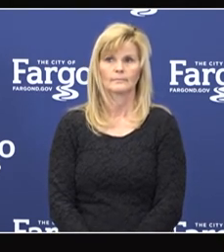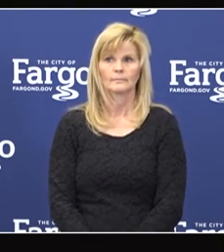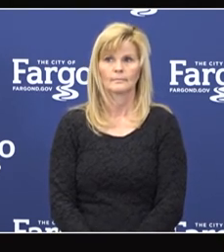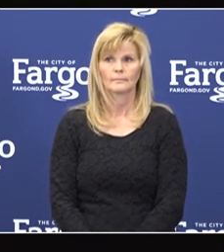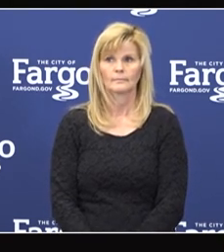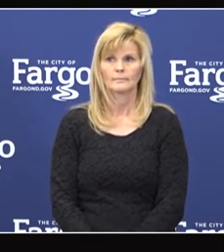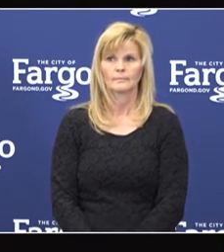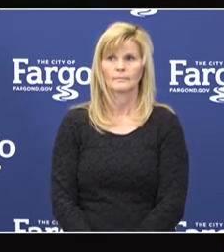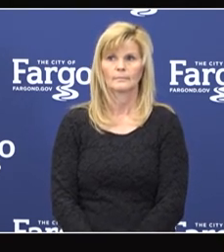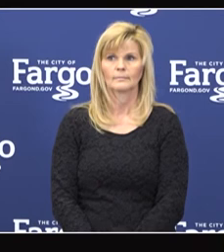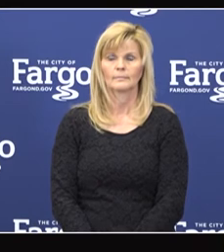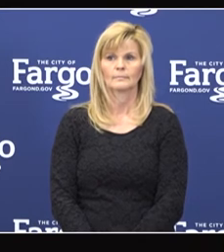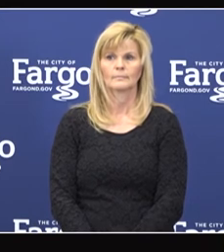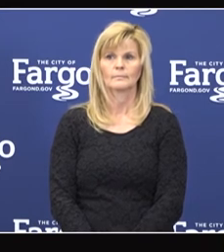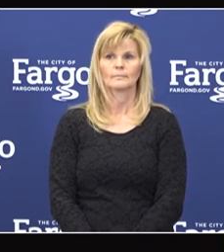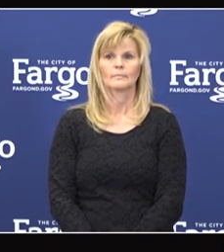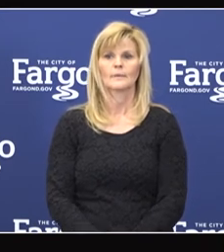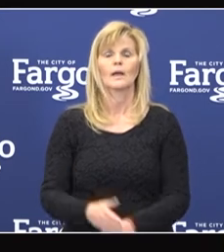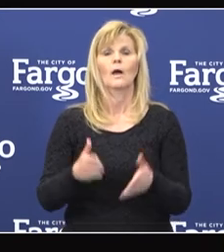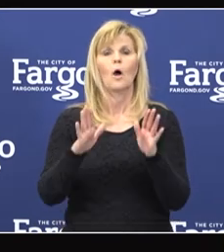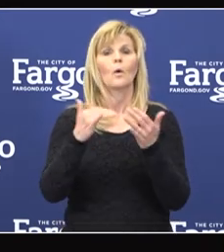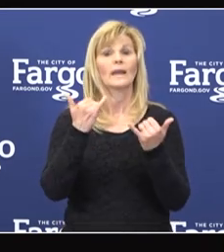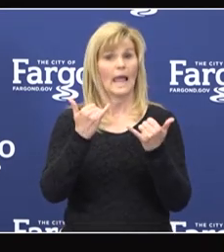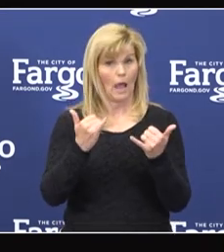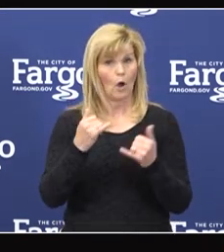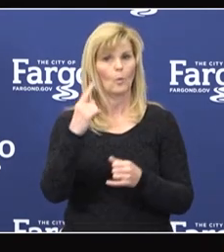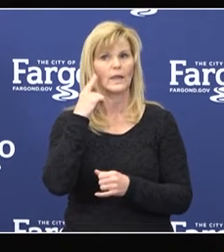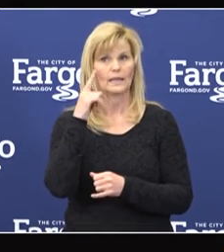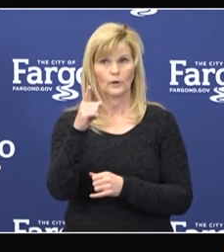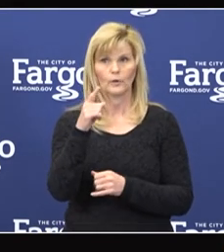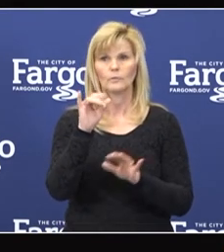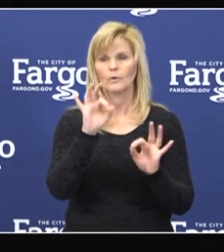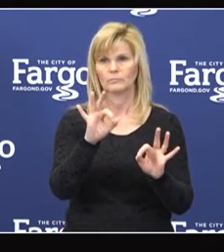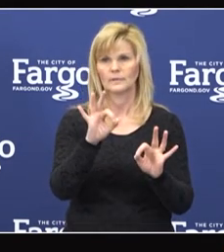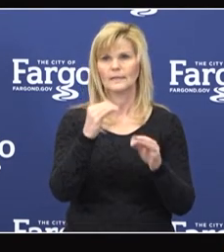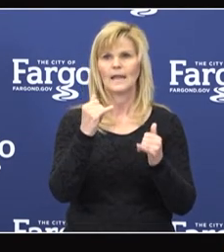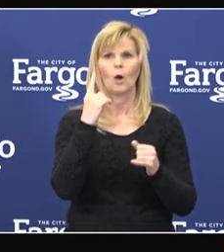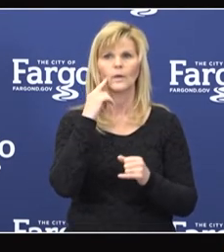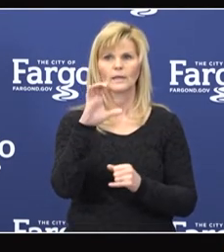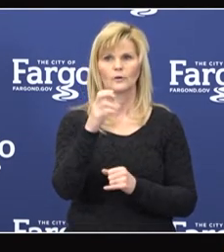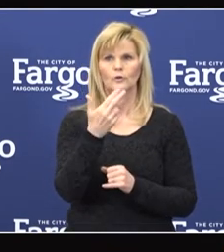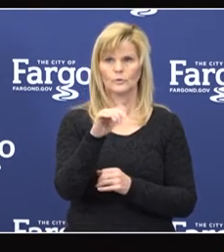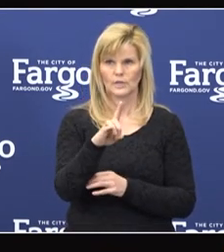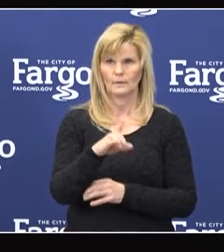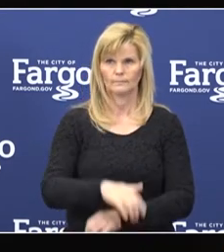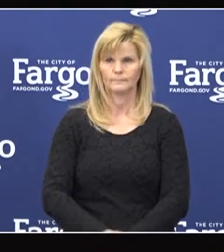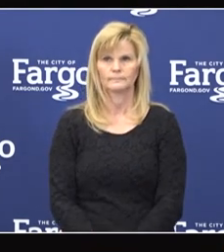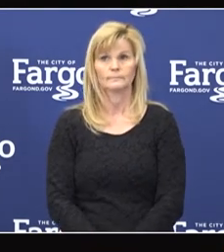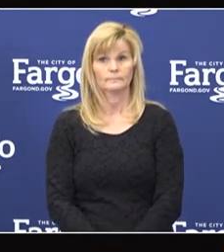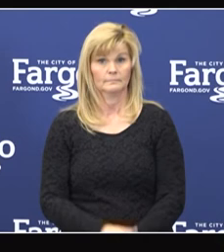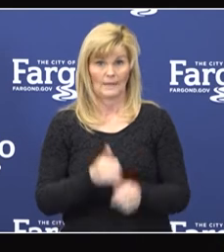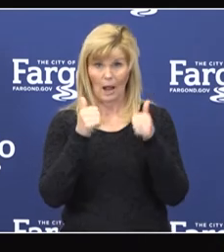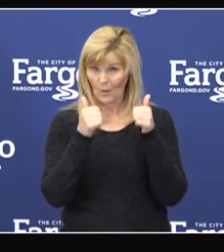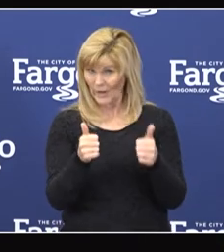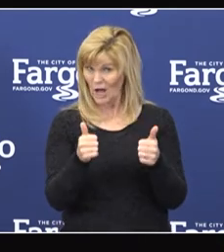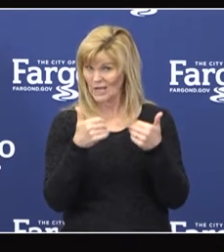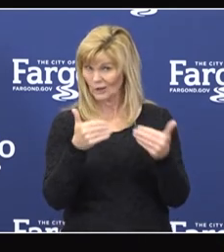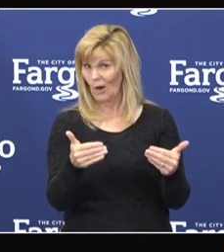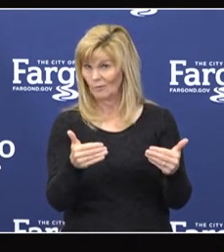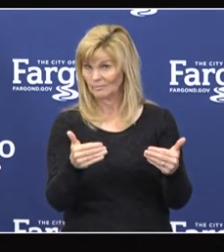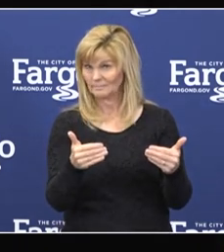Let me refresh it. Here we come. can please see, hear you. There you go. Okay. Am I good? Good.